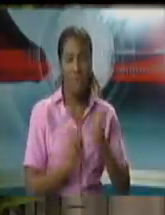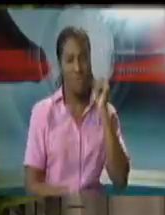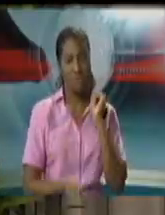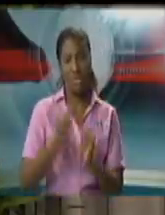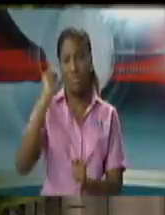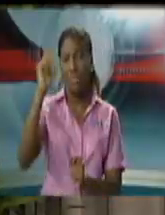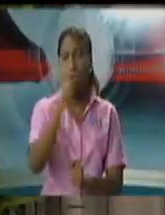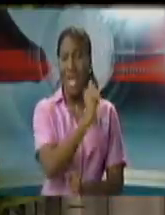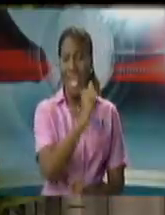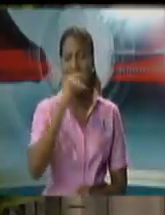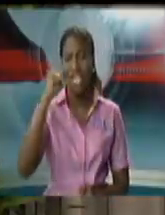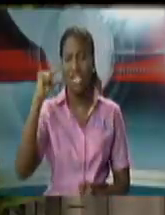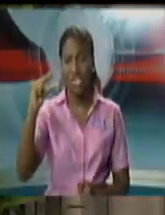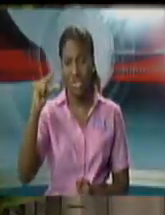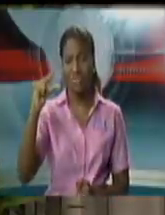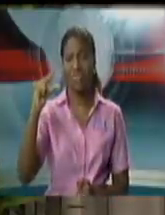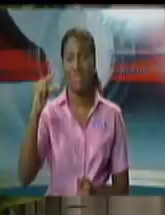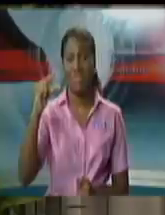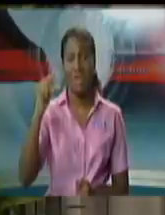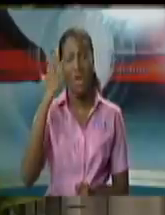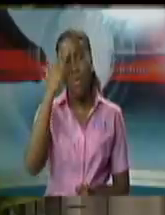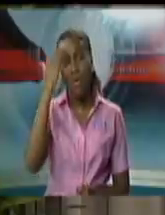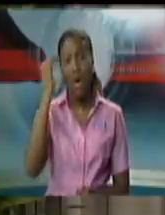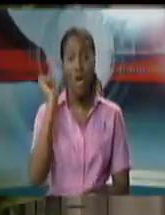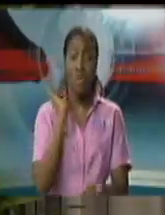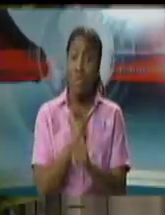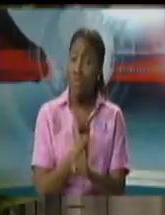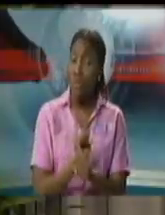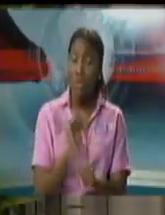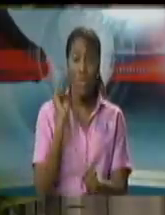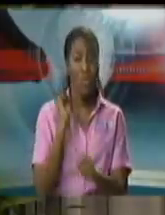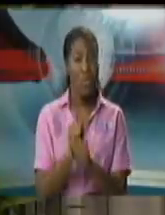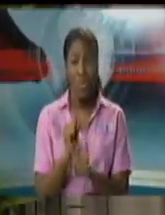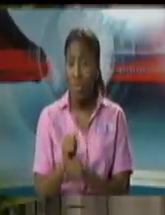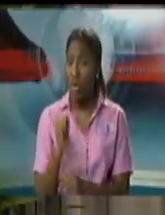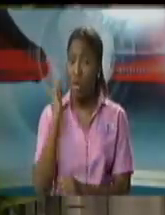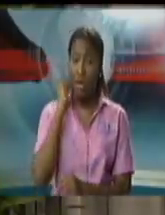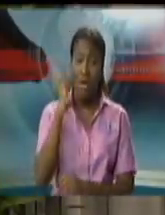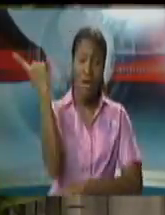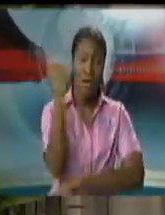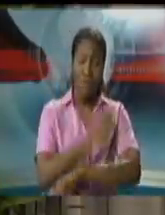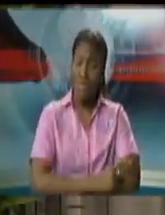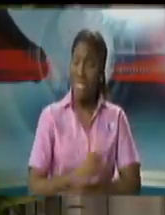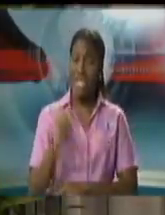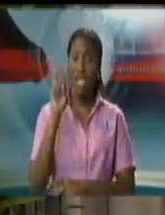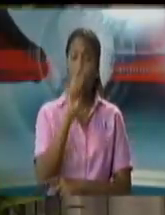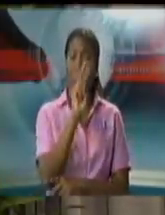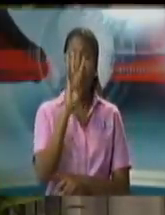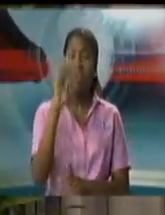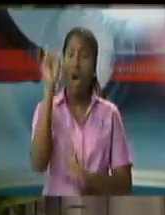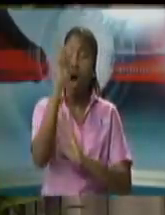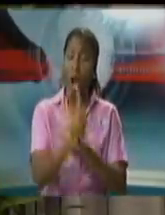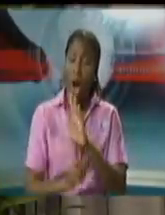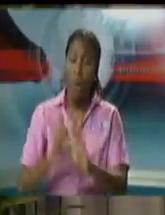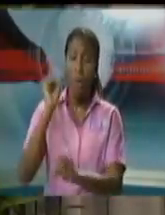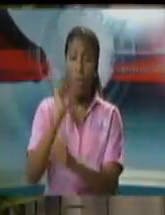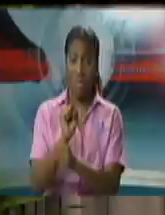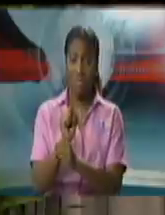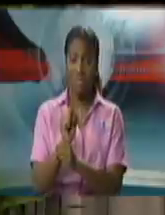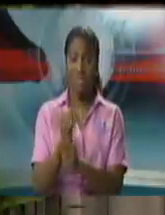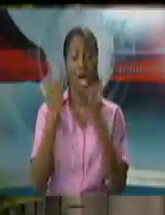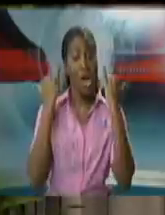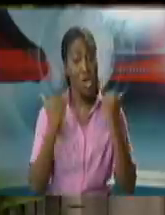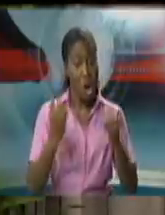by the Attorney General for an exceptional 24-hour-a-day bit of work. This plugs into the prisons matter.